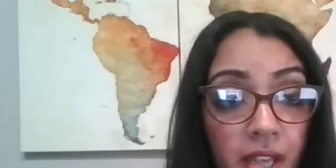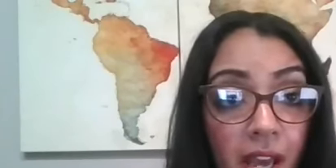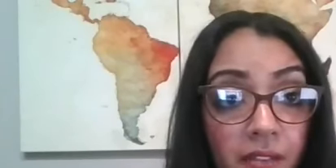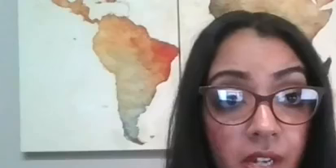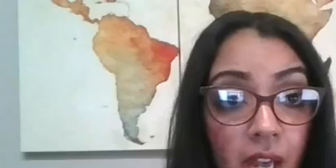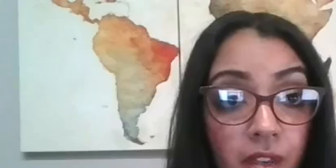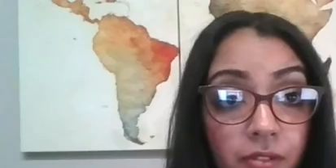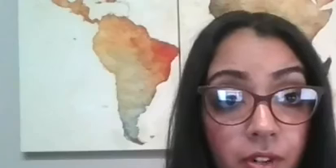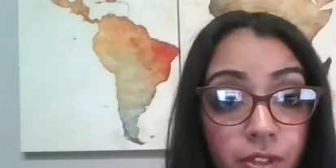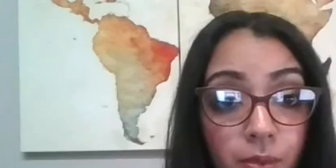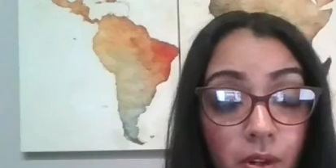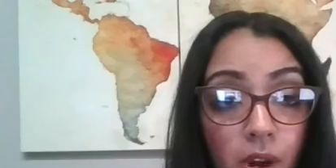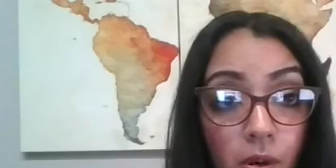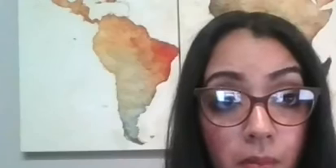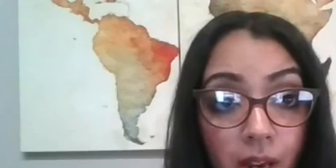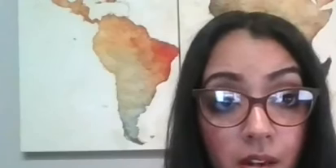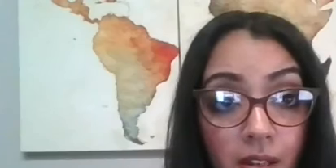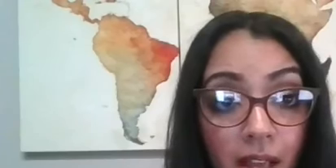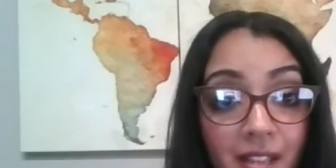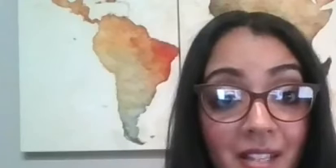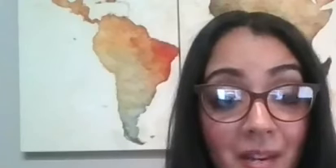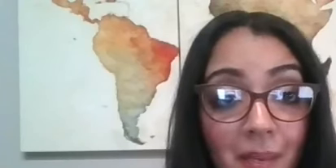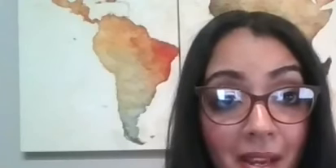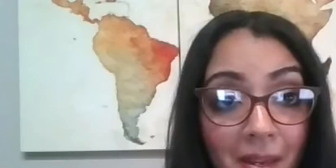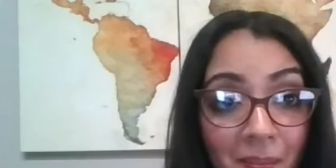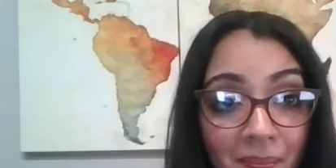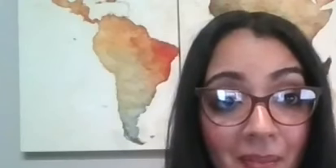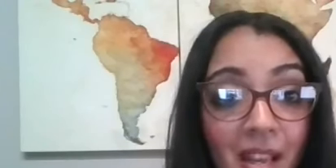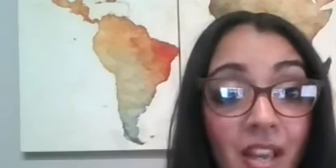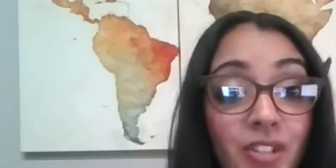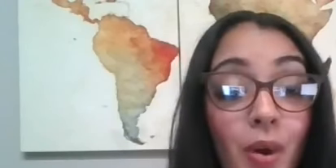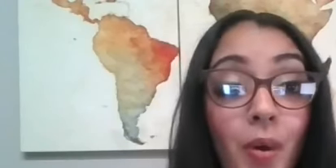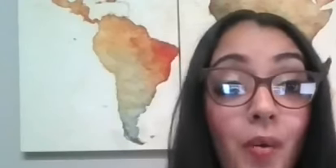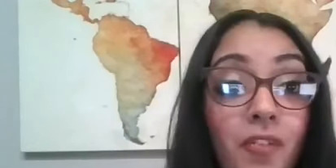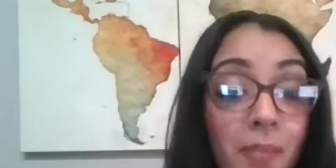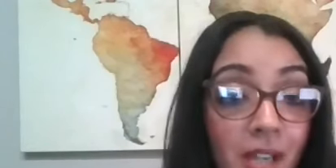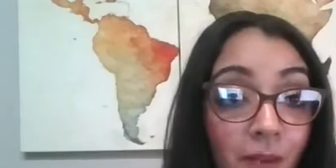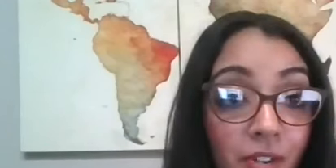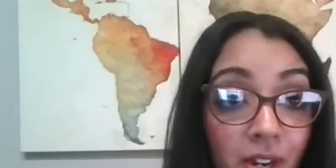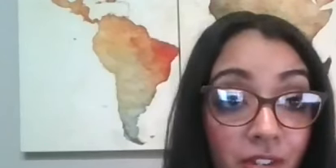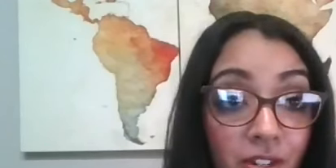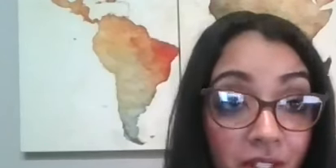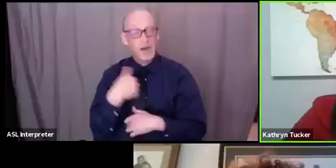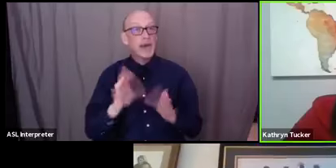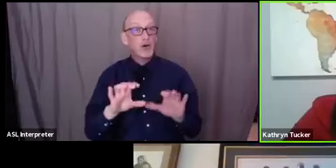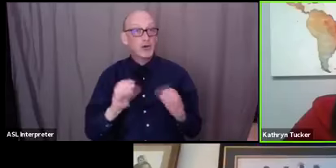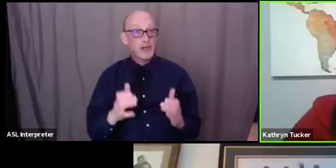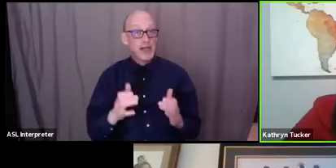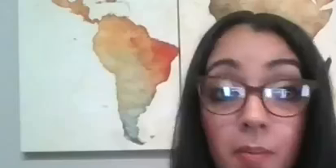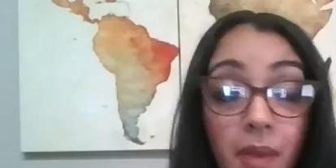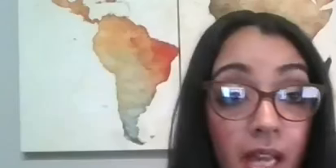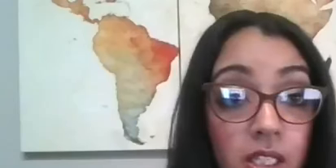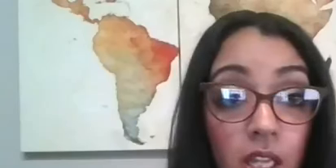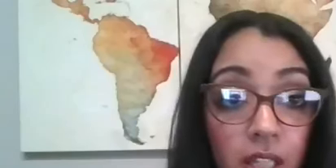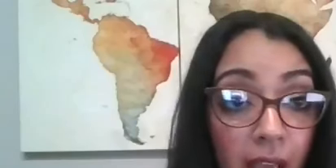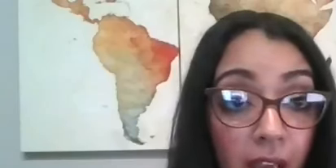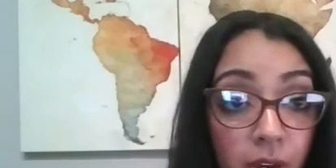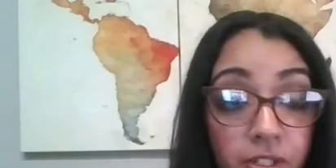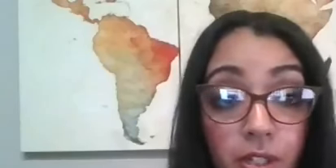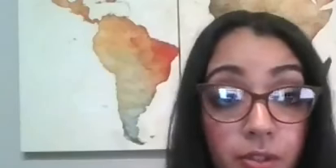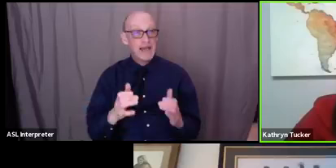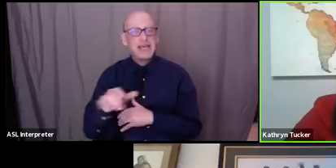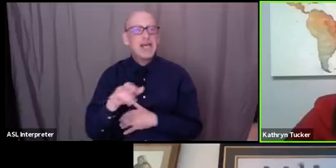are actually having a virtual home buyer class in may so from the comfort of your living room and pets